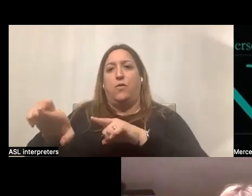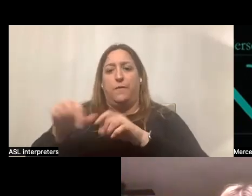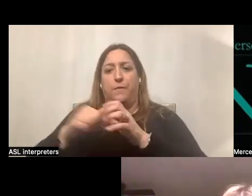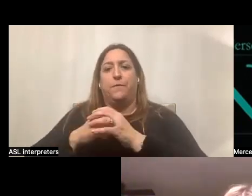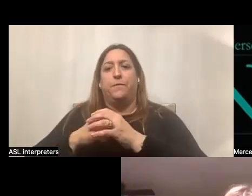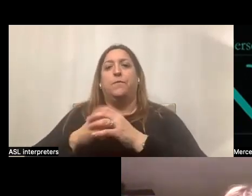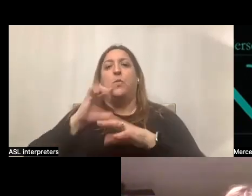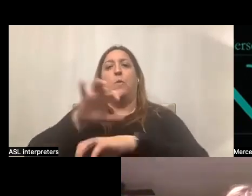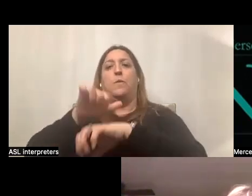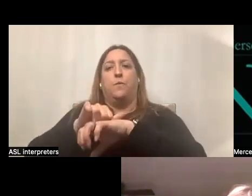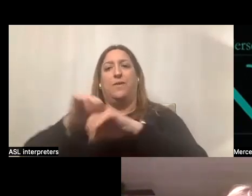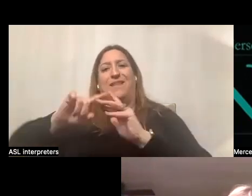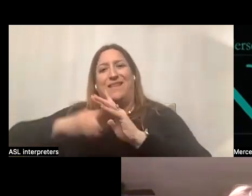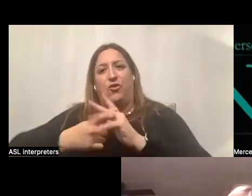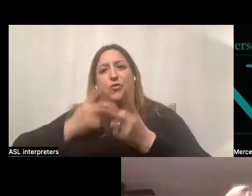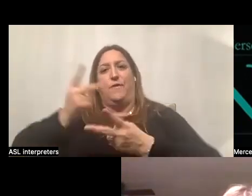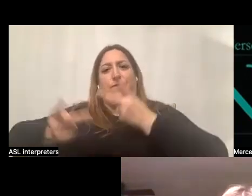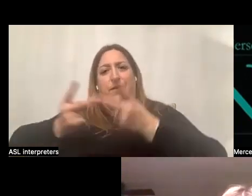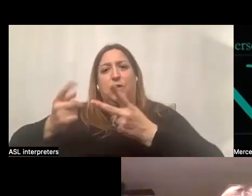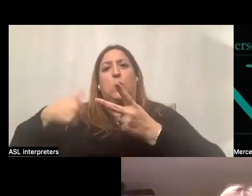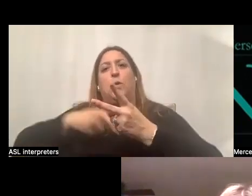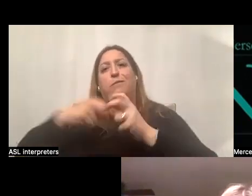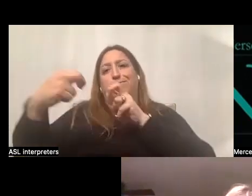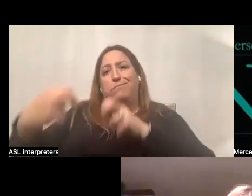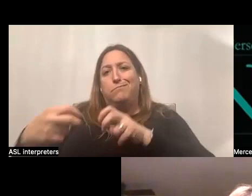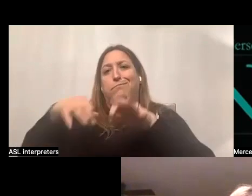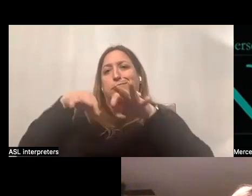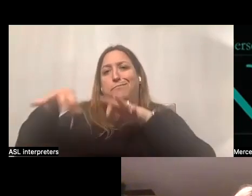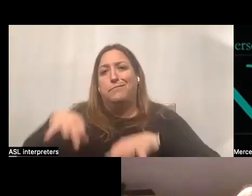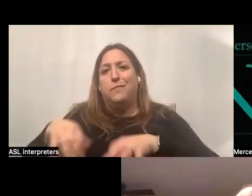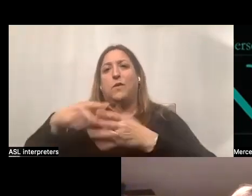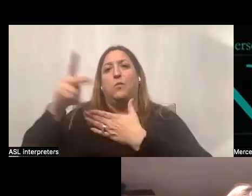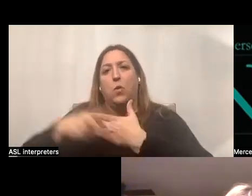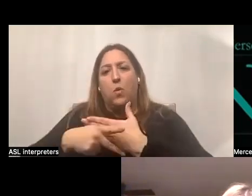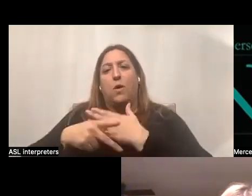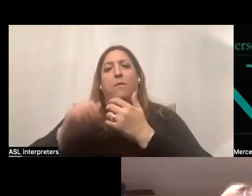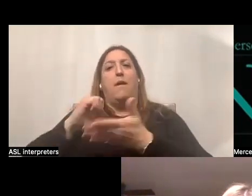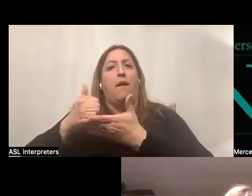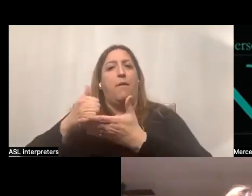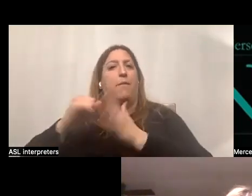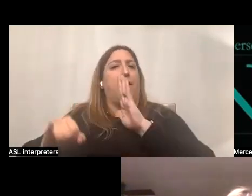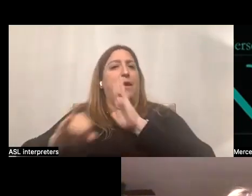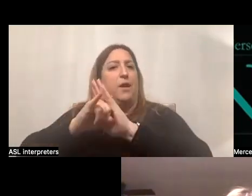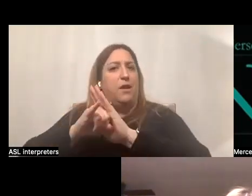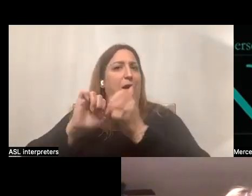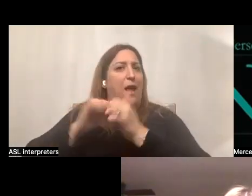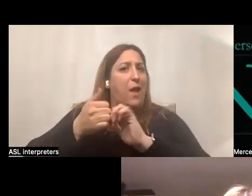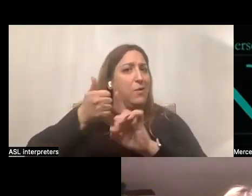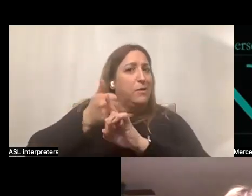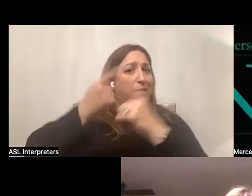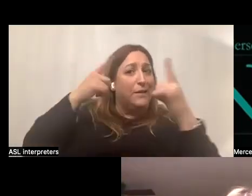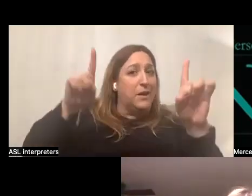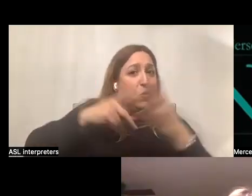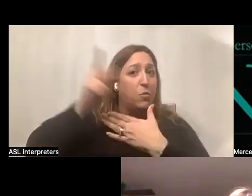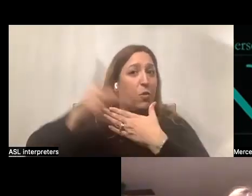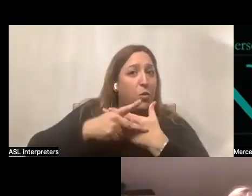schedule an initial visit where we can go over the program, help identify what you need to be successful in the program and provide